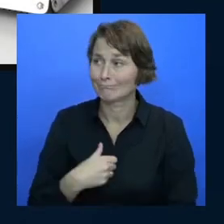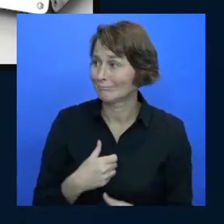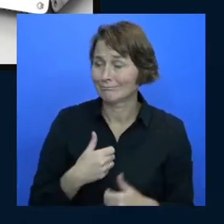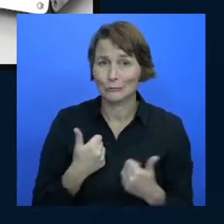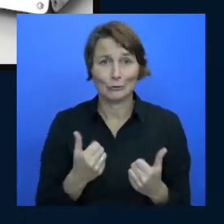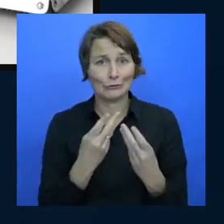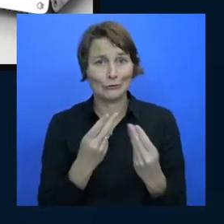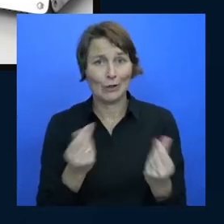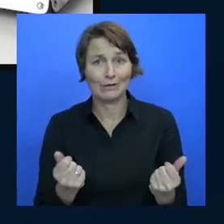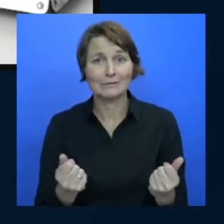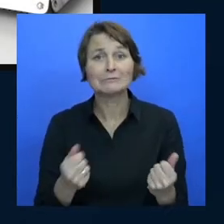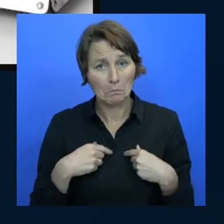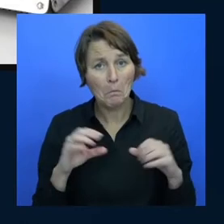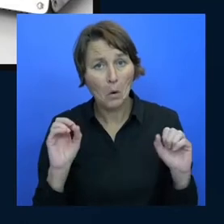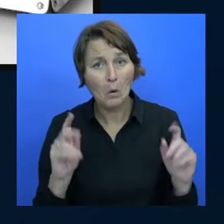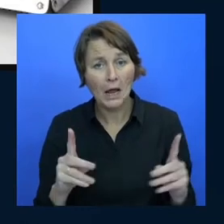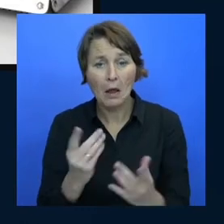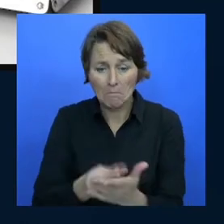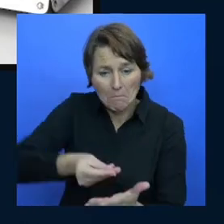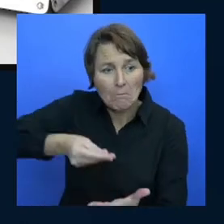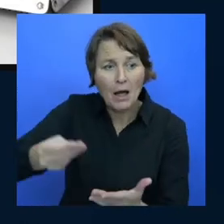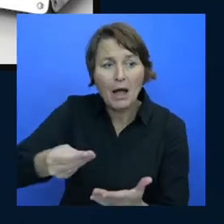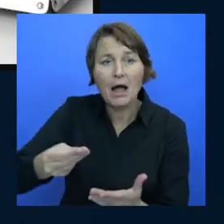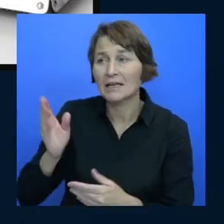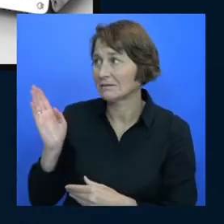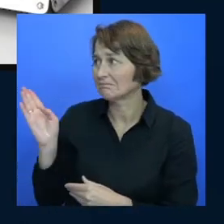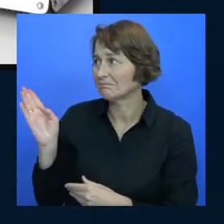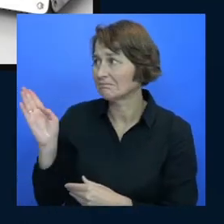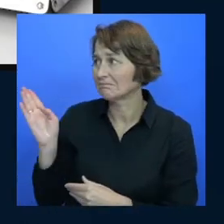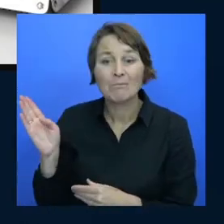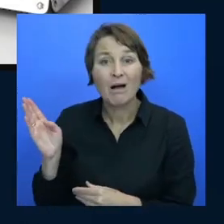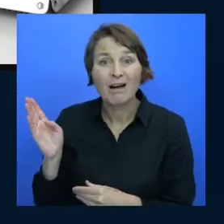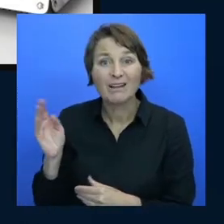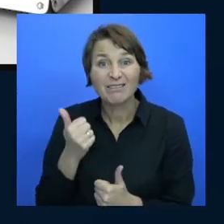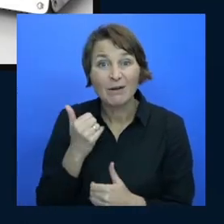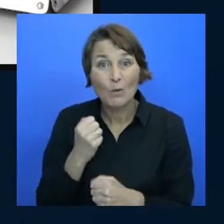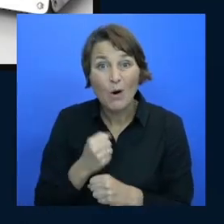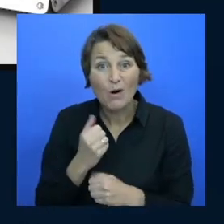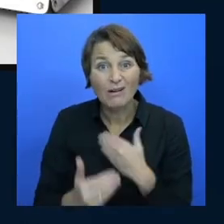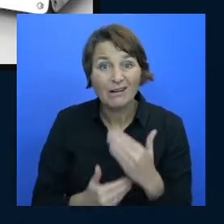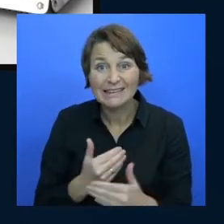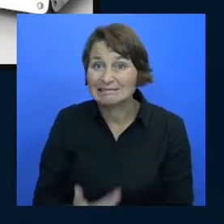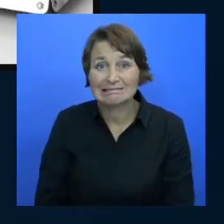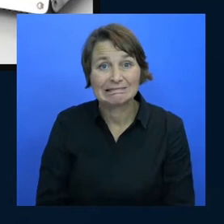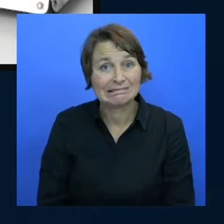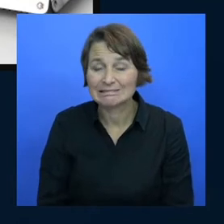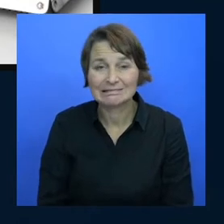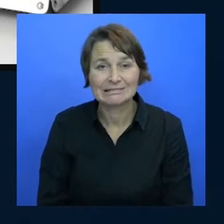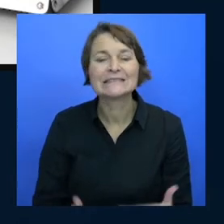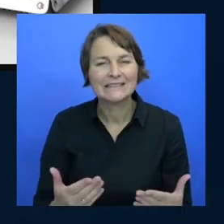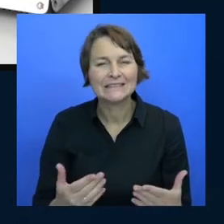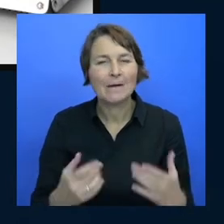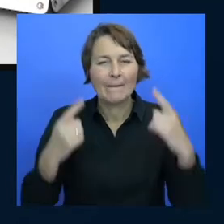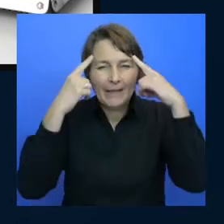I say okay well I could buy a toaster but it still doesn't work you know so let's think about systems thinking